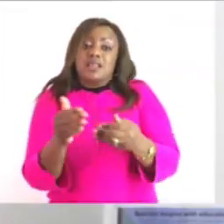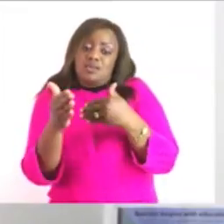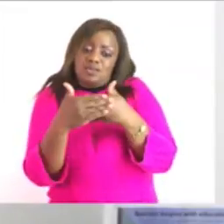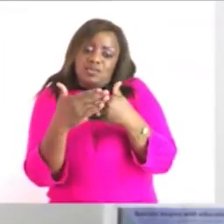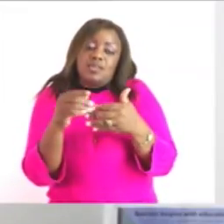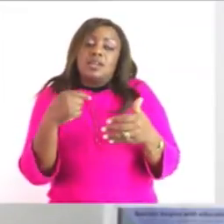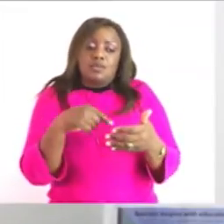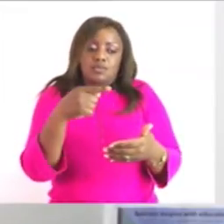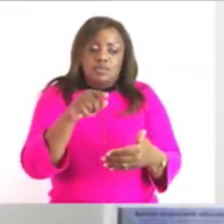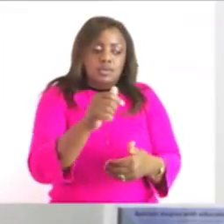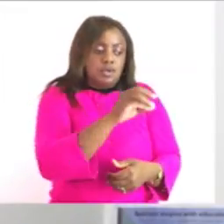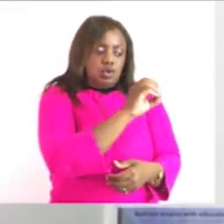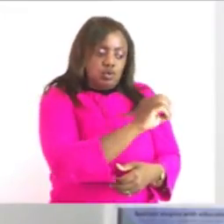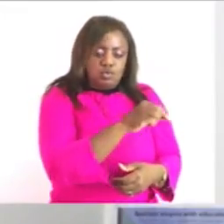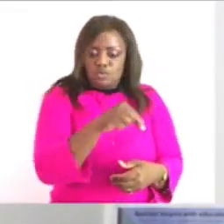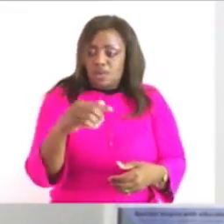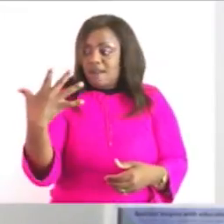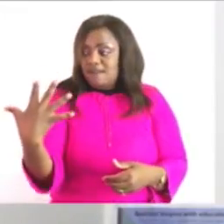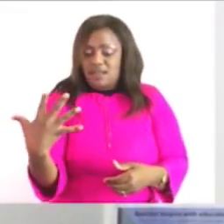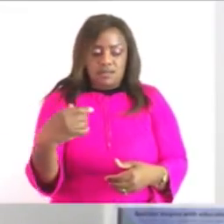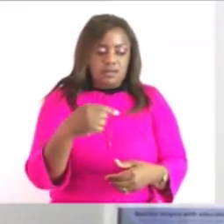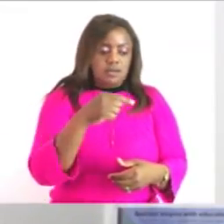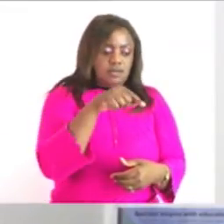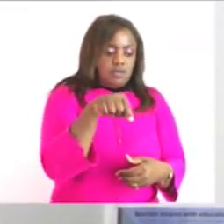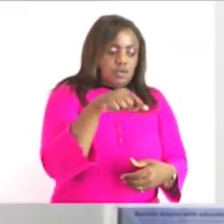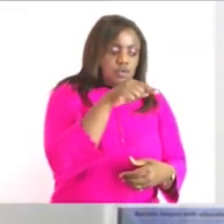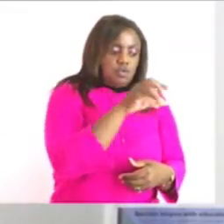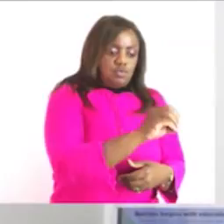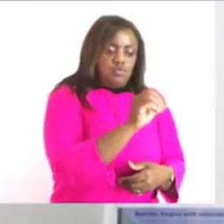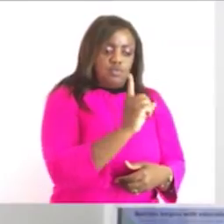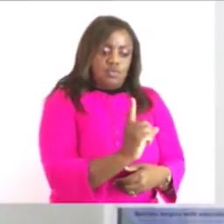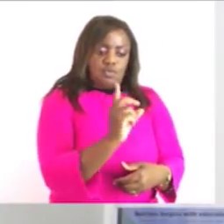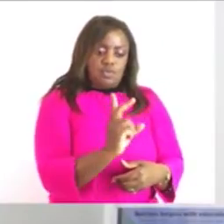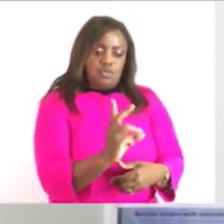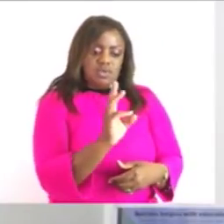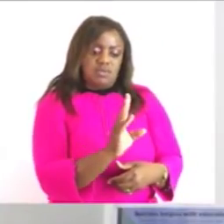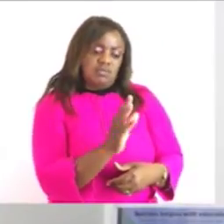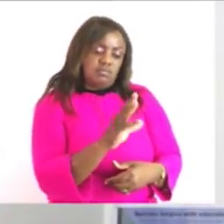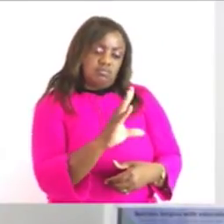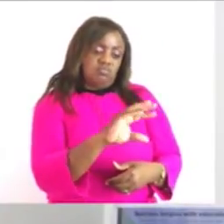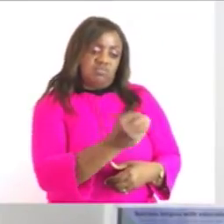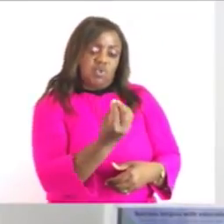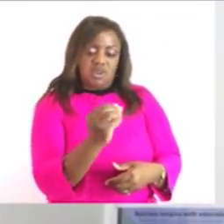so if i have to rate my